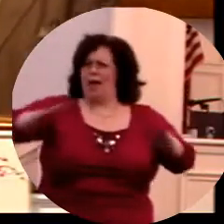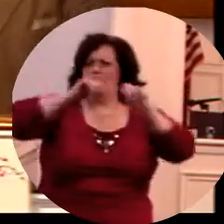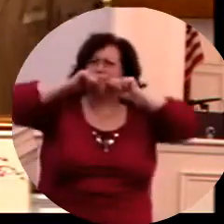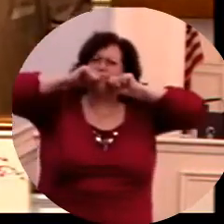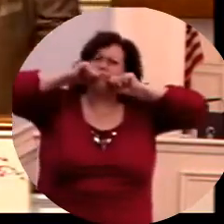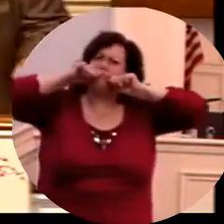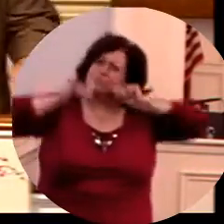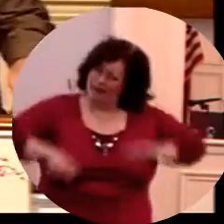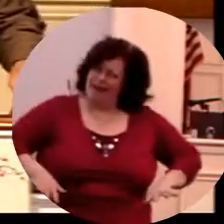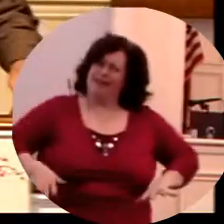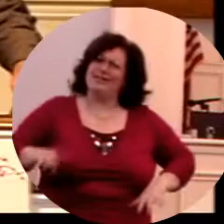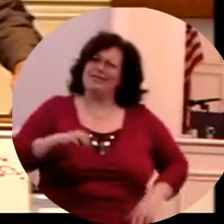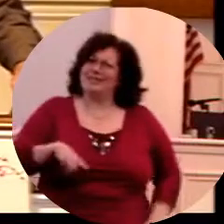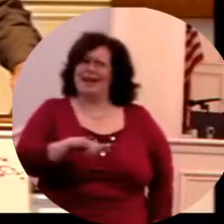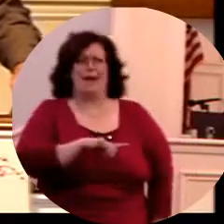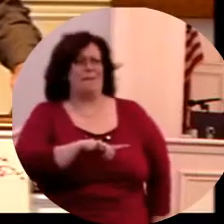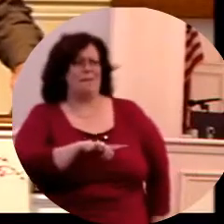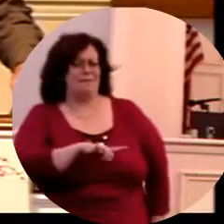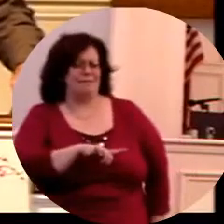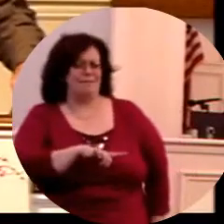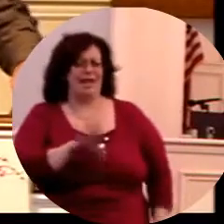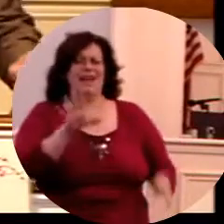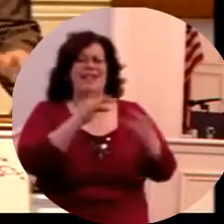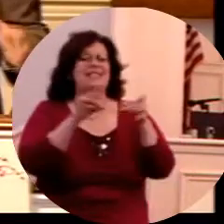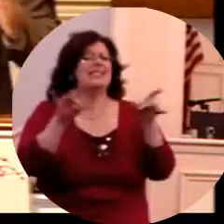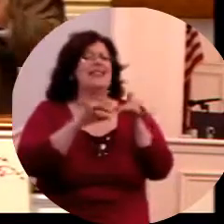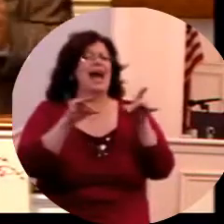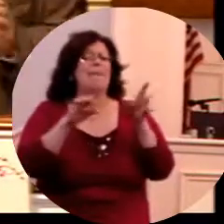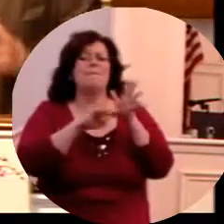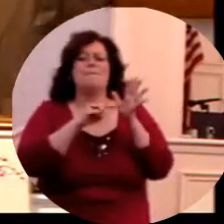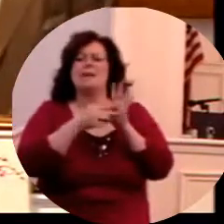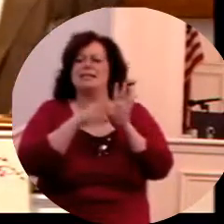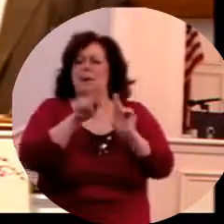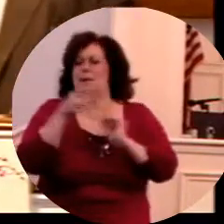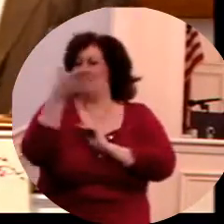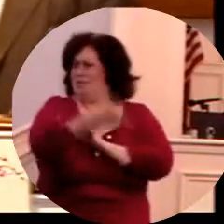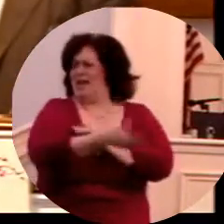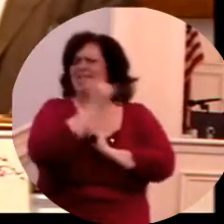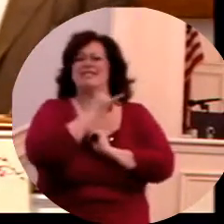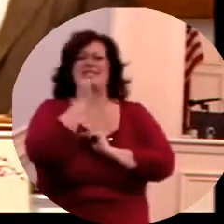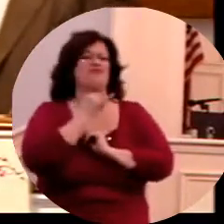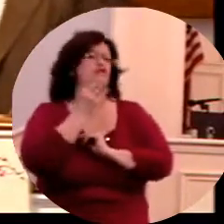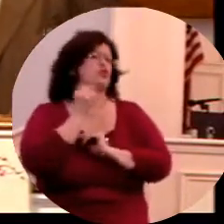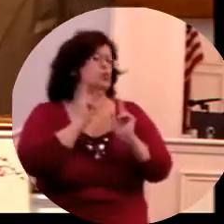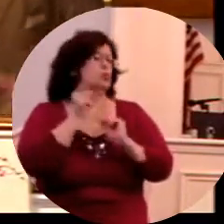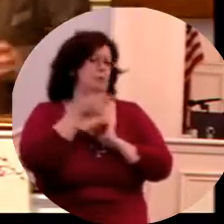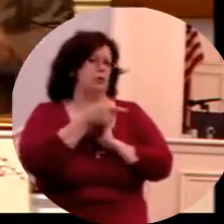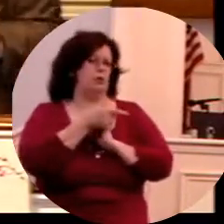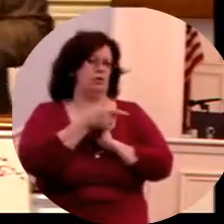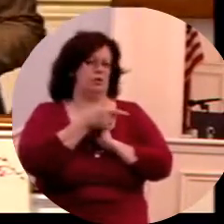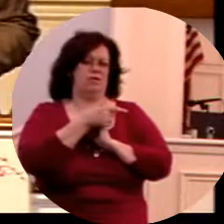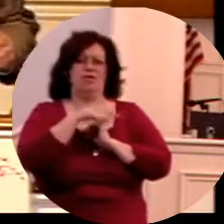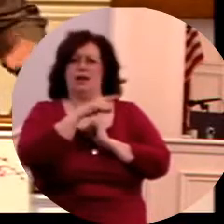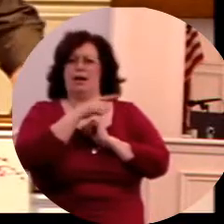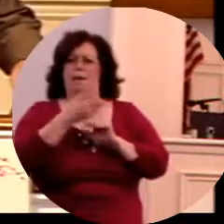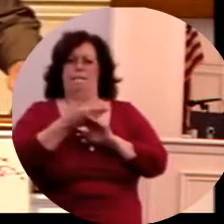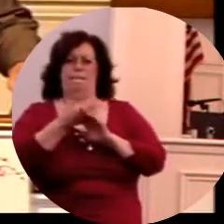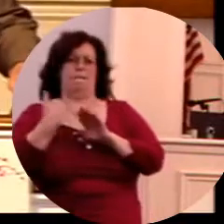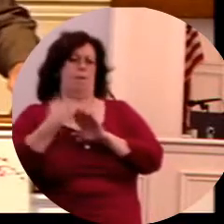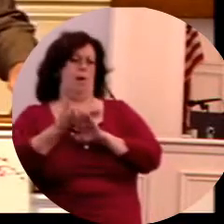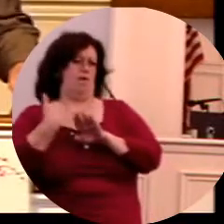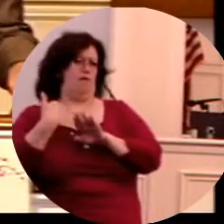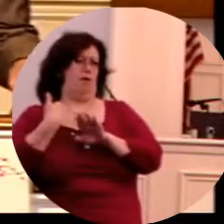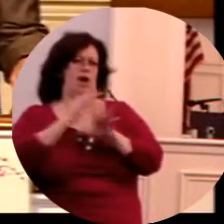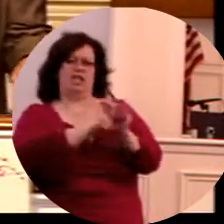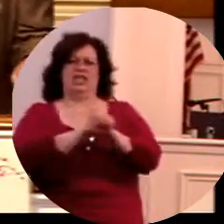and the land was filled with them. Now this is a statement about the people of Israel, God's people,